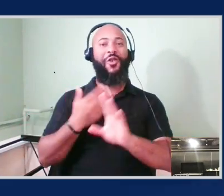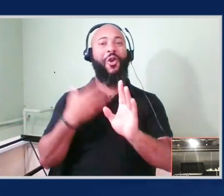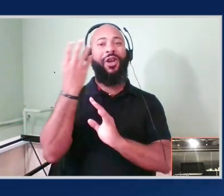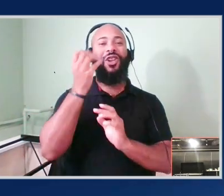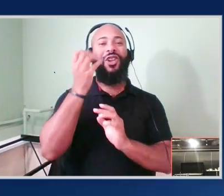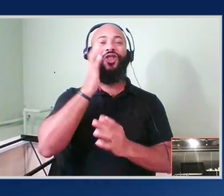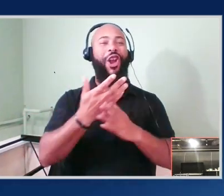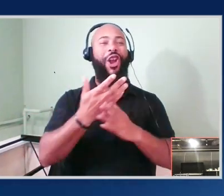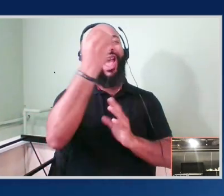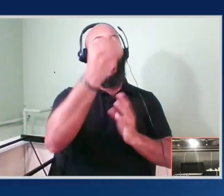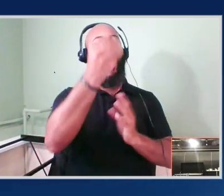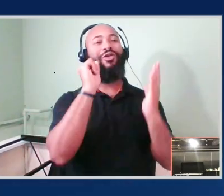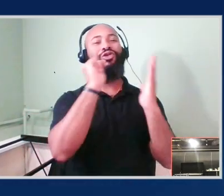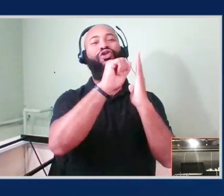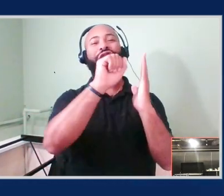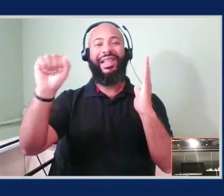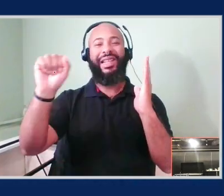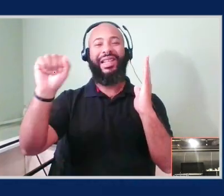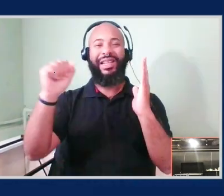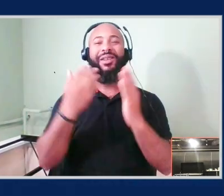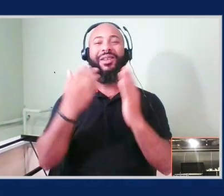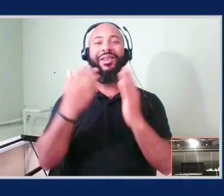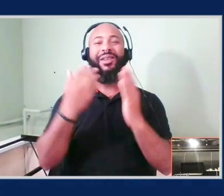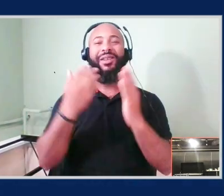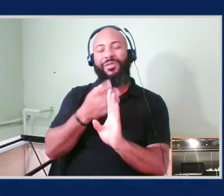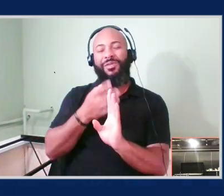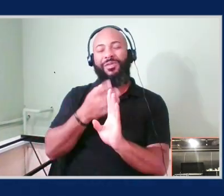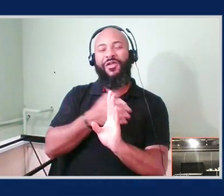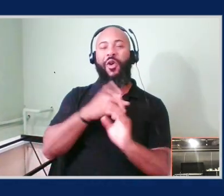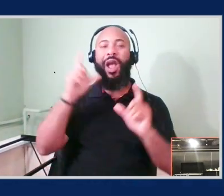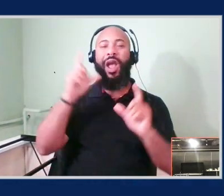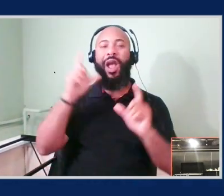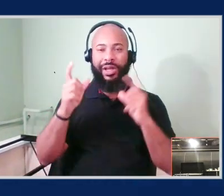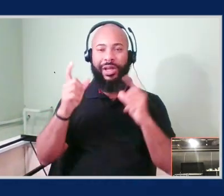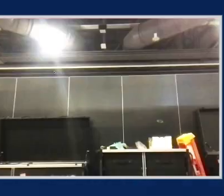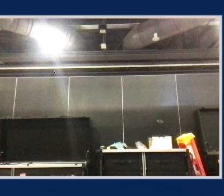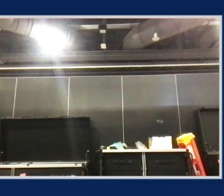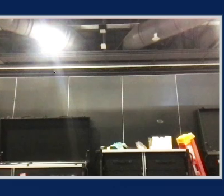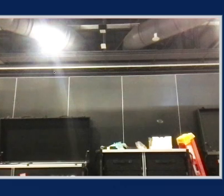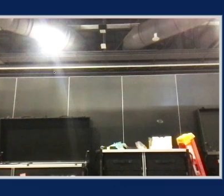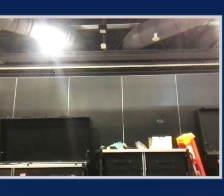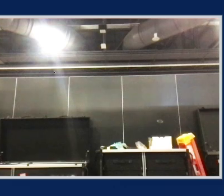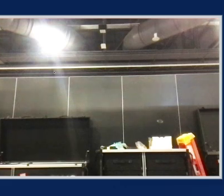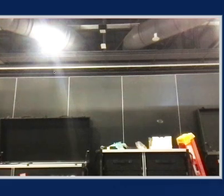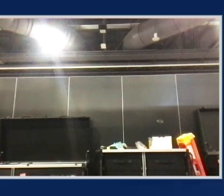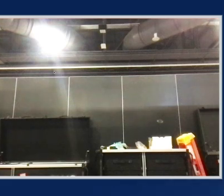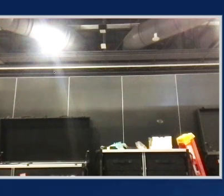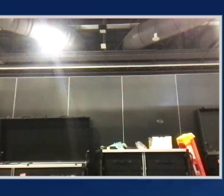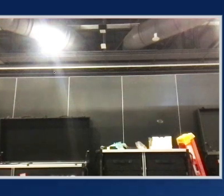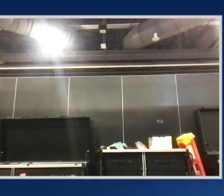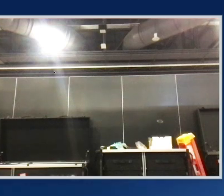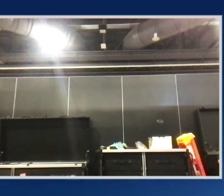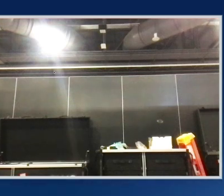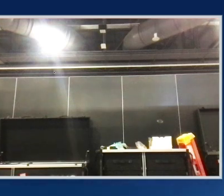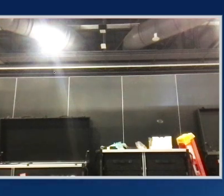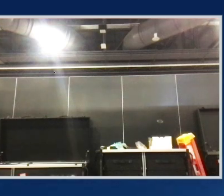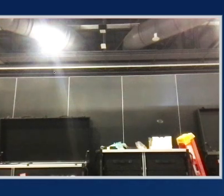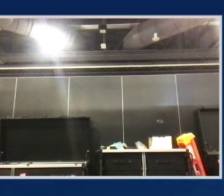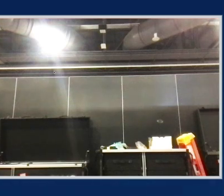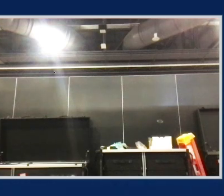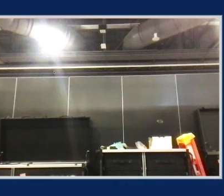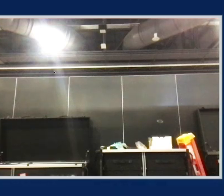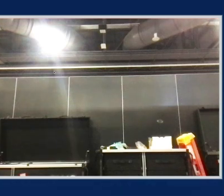But the Power Hour has a lot of great information, live demos. I was joined by a really good friend from Training and Certification as well.